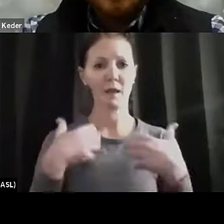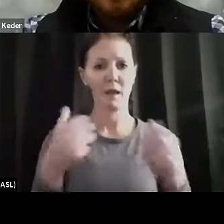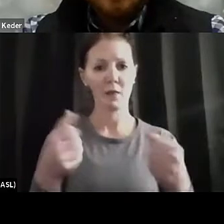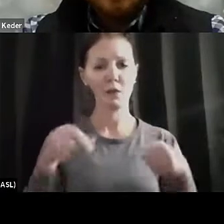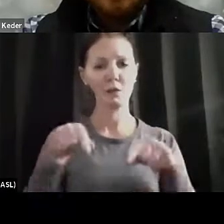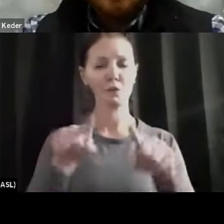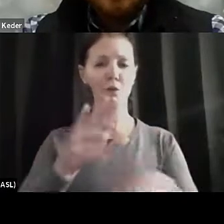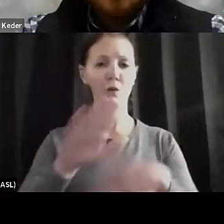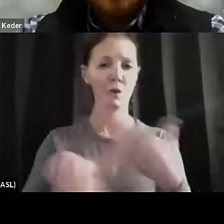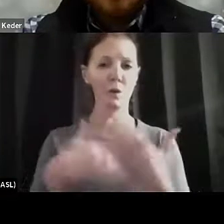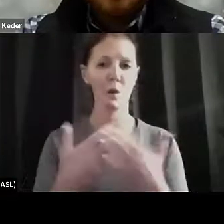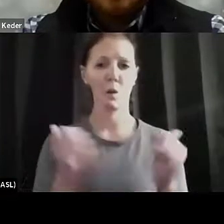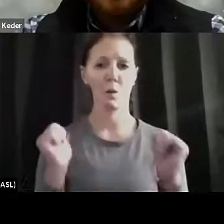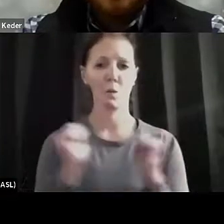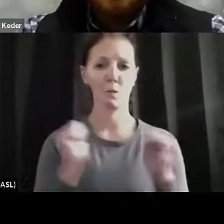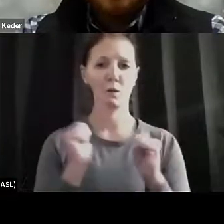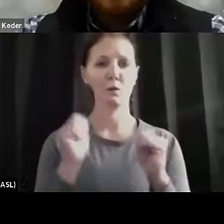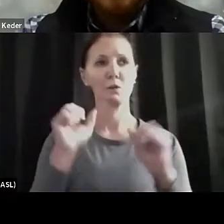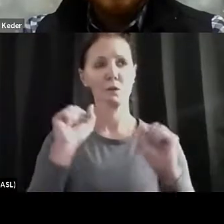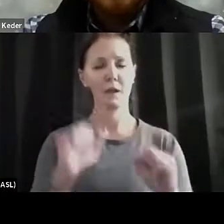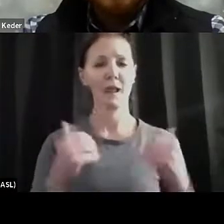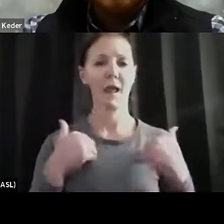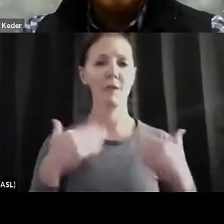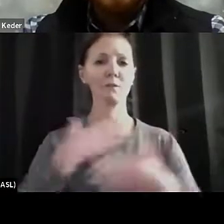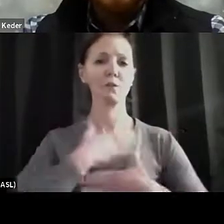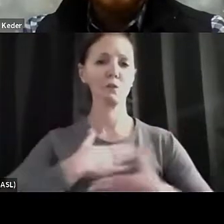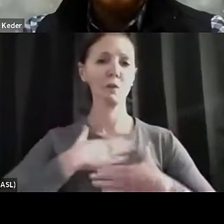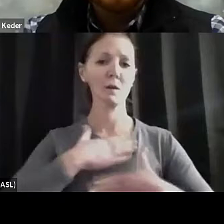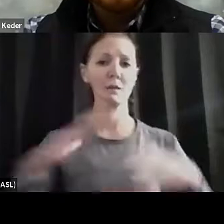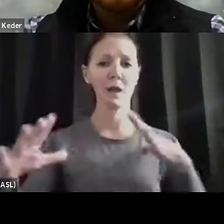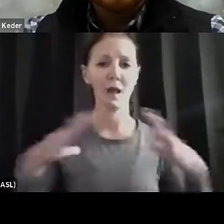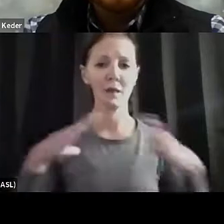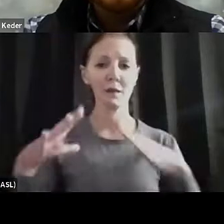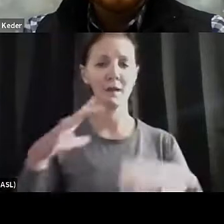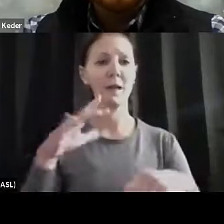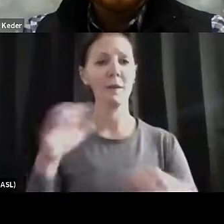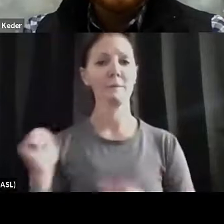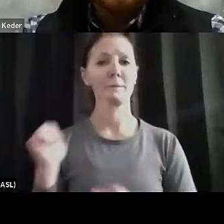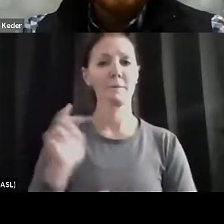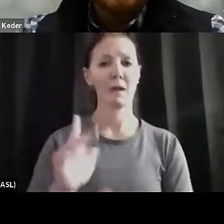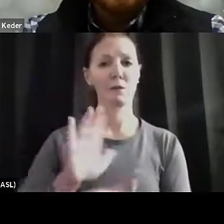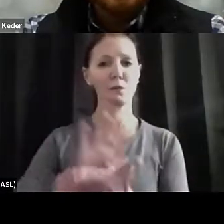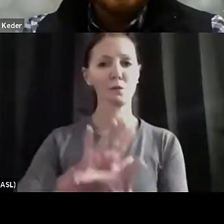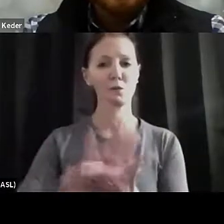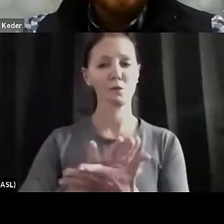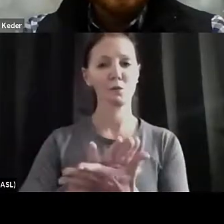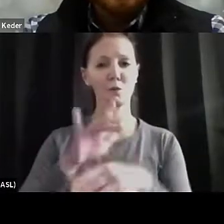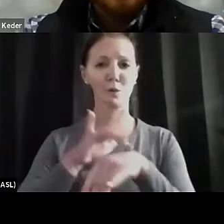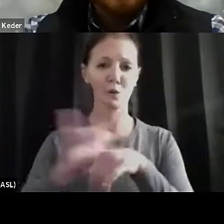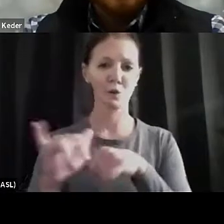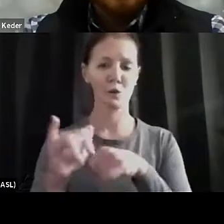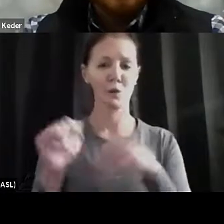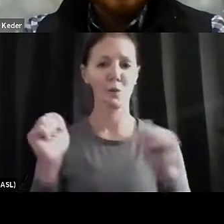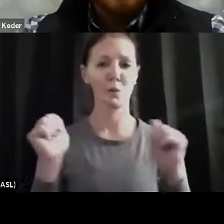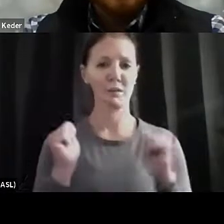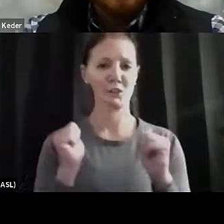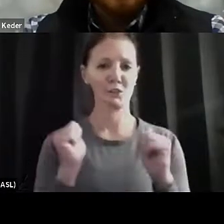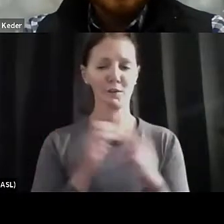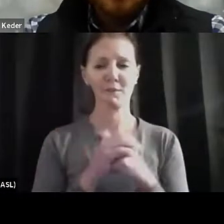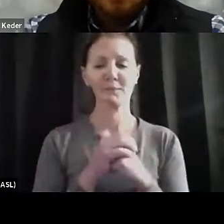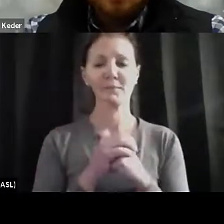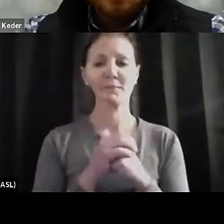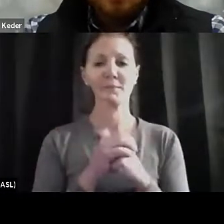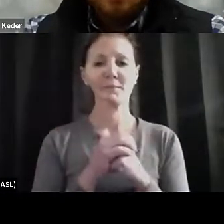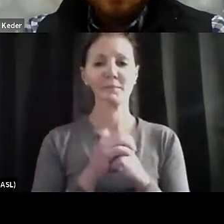so that we will have a joyous holiday season and be able to get back to school in the early winter. So we